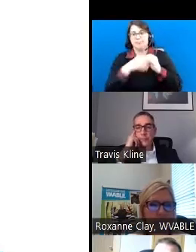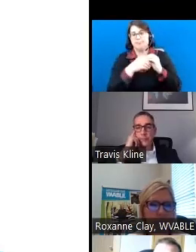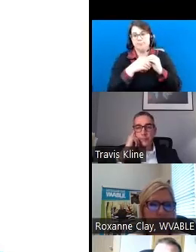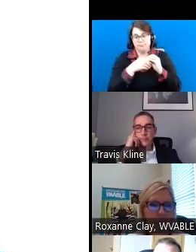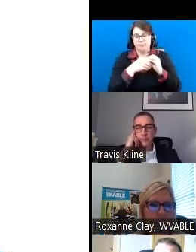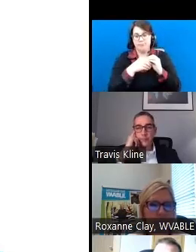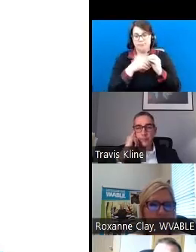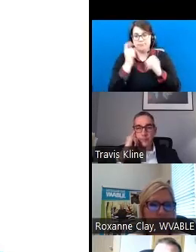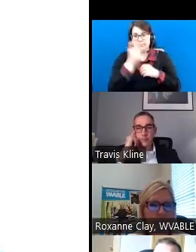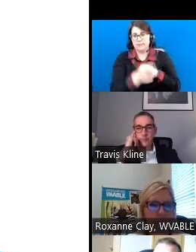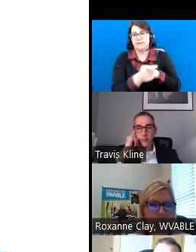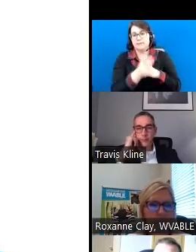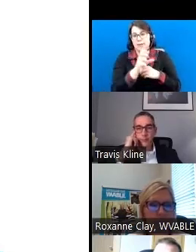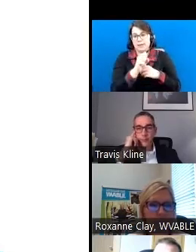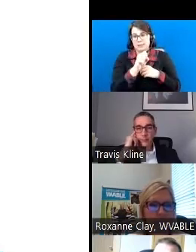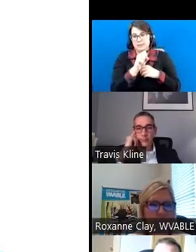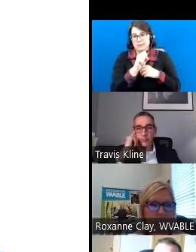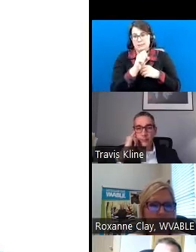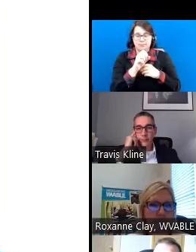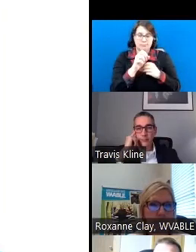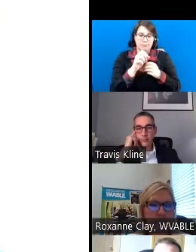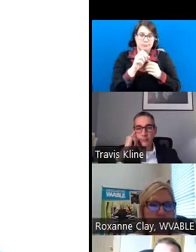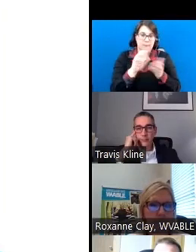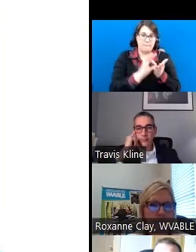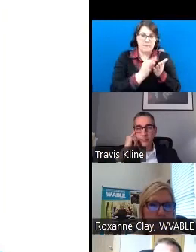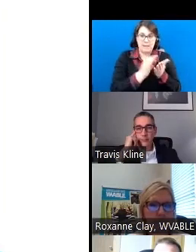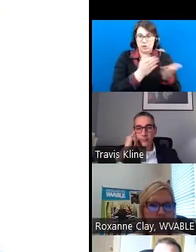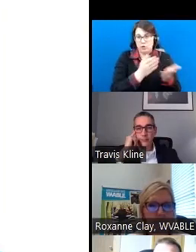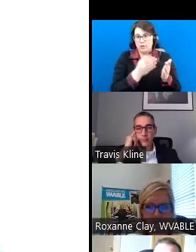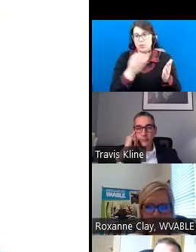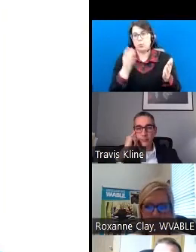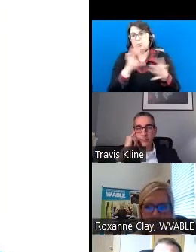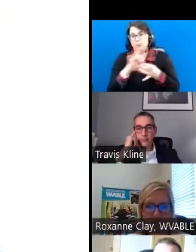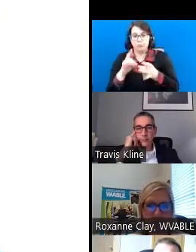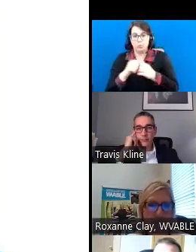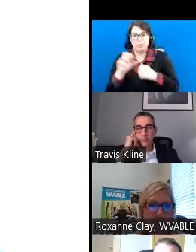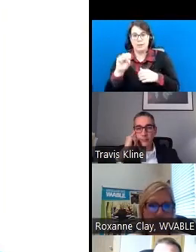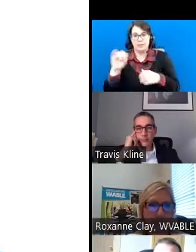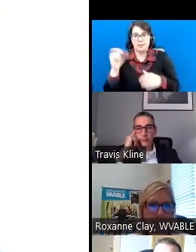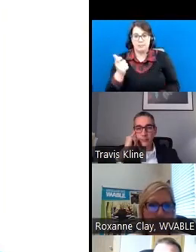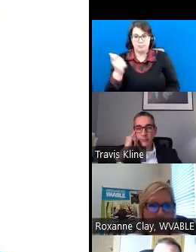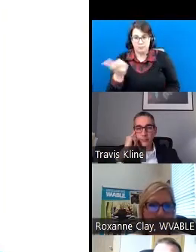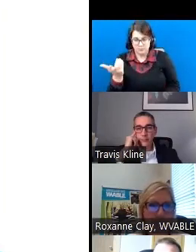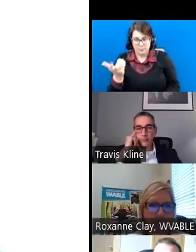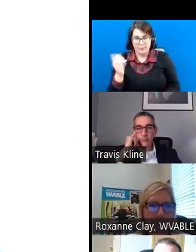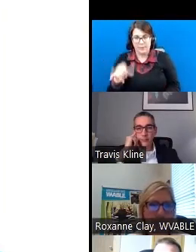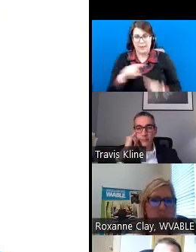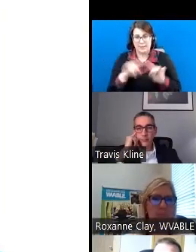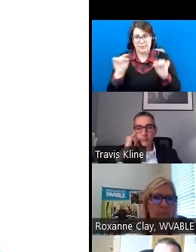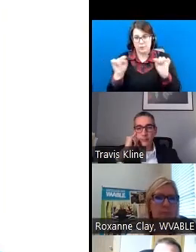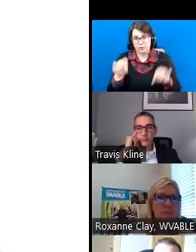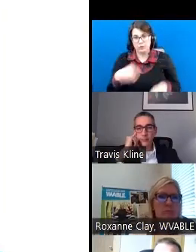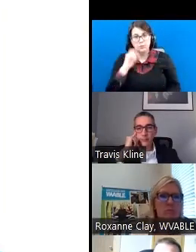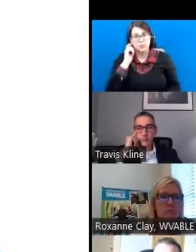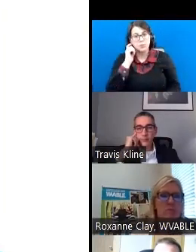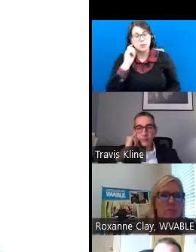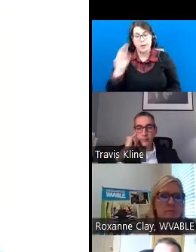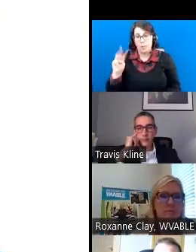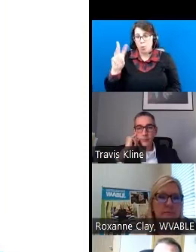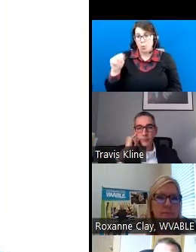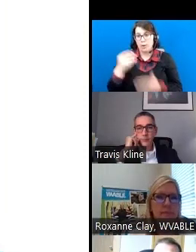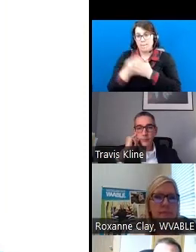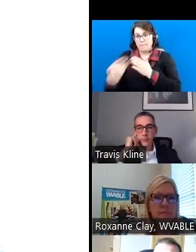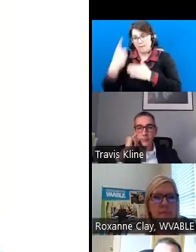recipient. So that's the difference between the two. And when you're purchasing your